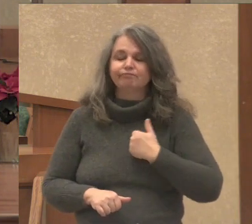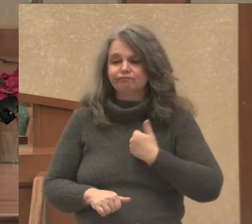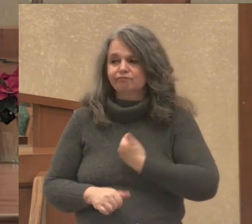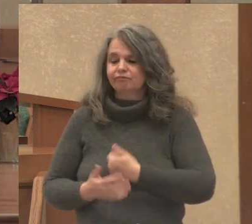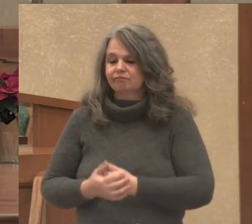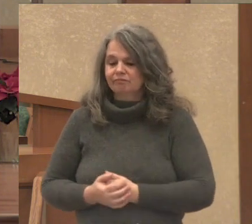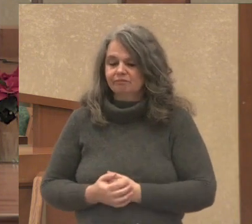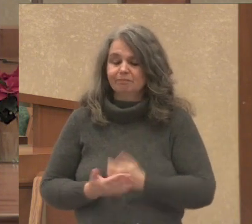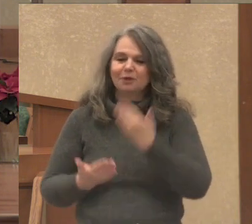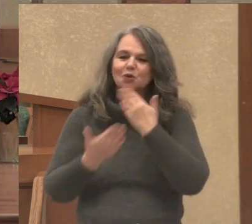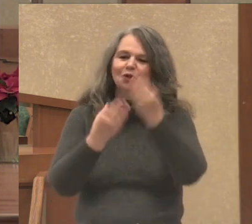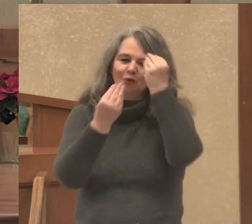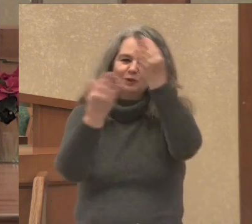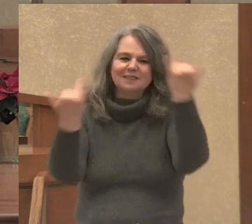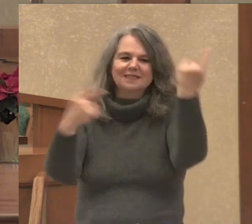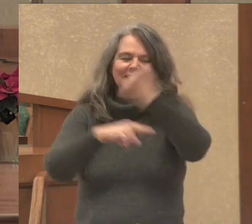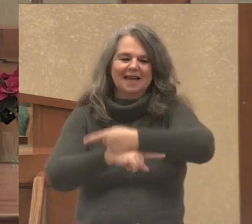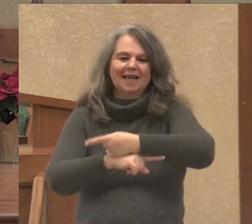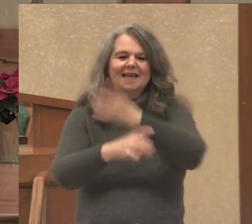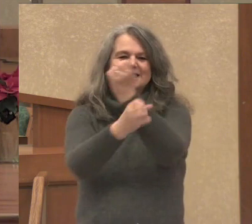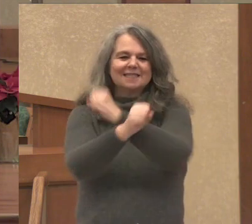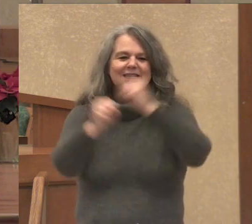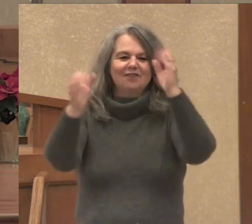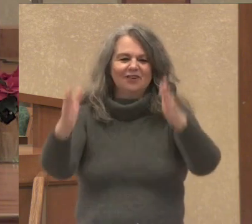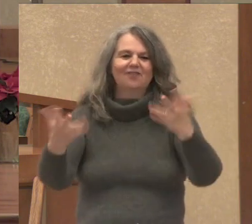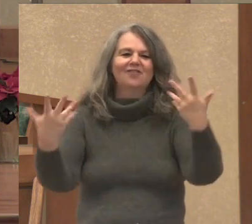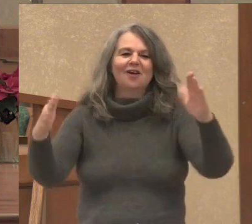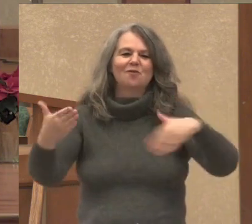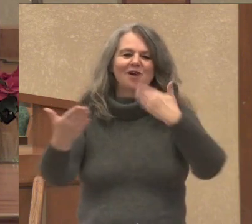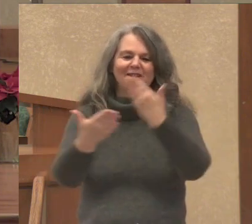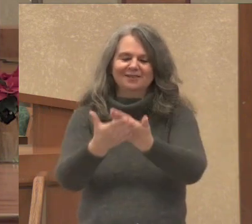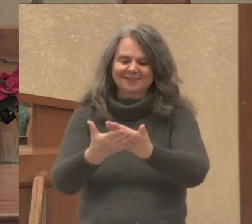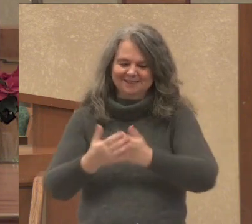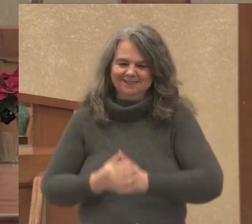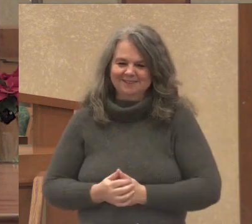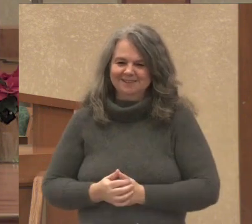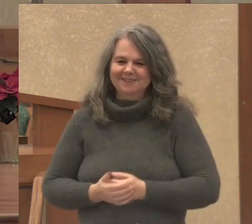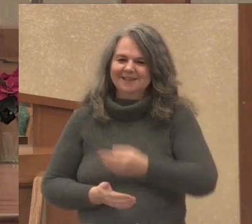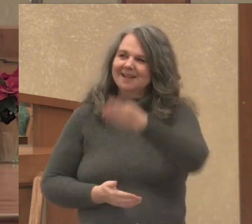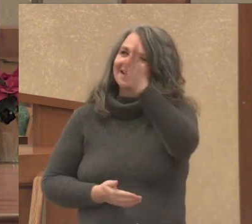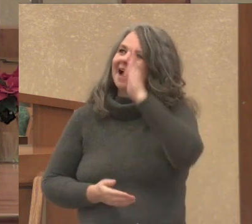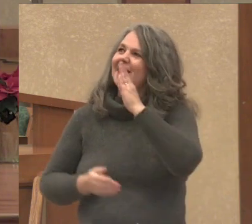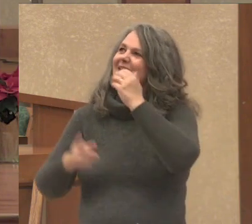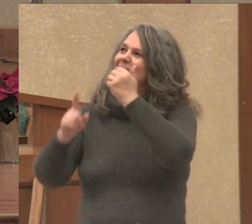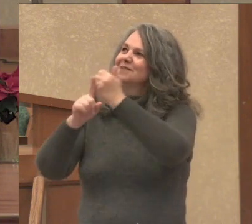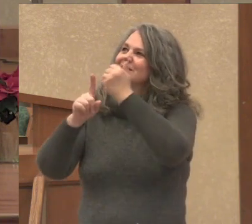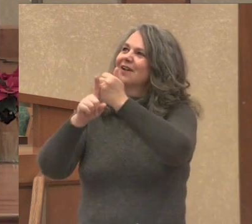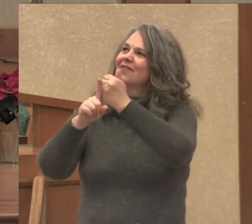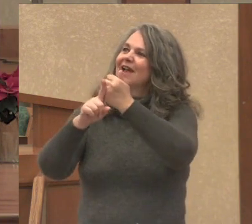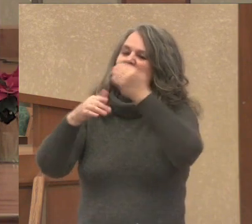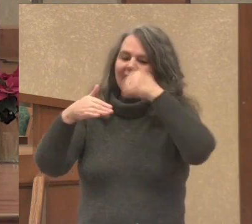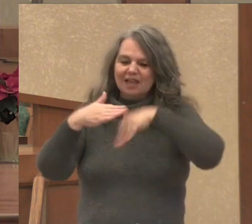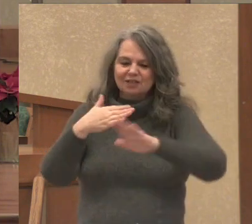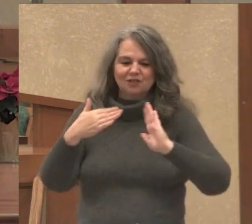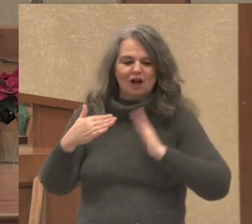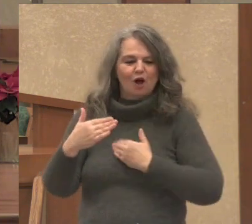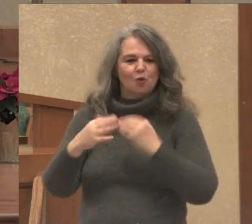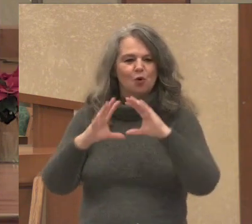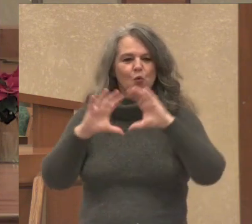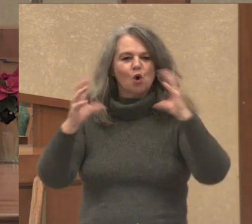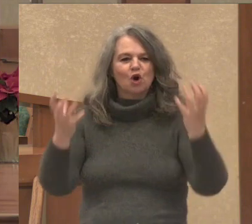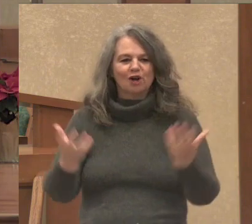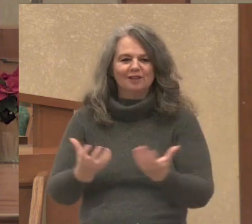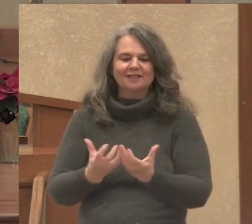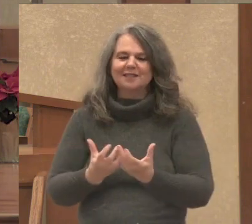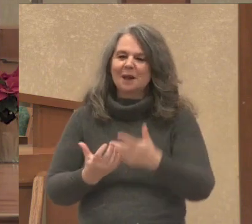today. The Savior is here. God has entered our world, and because